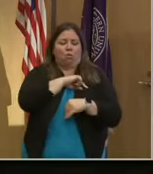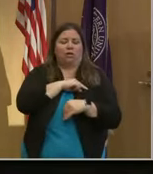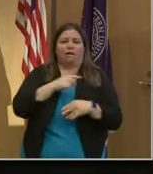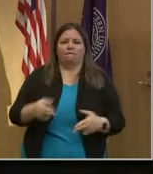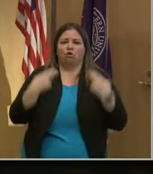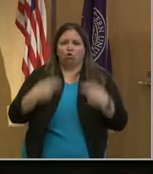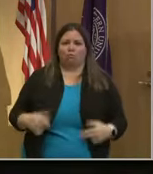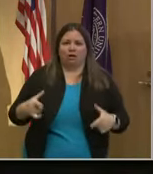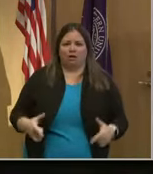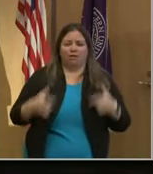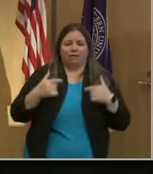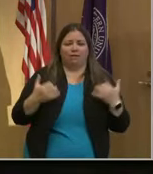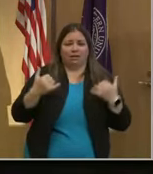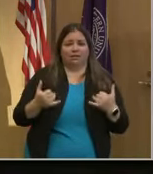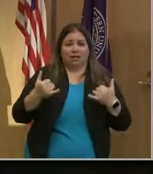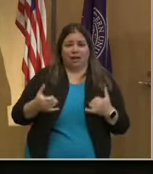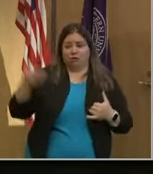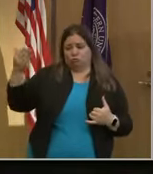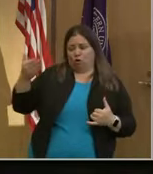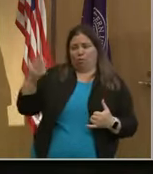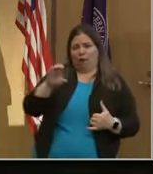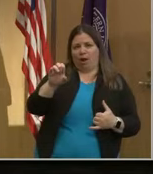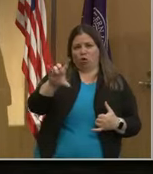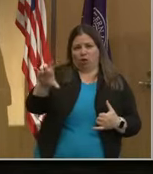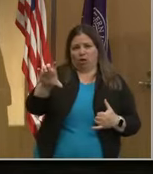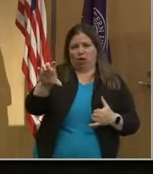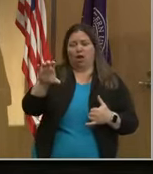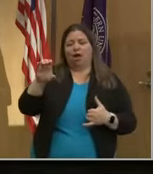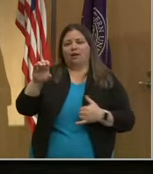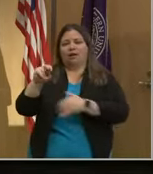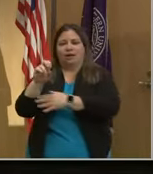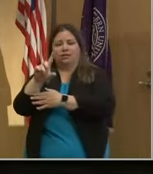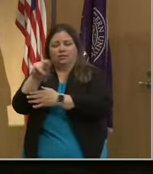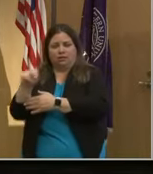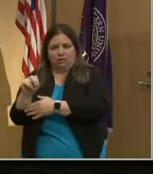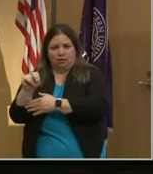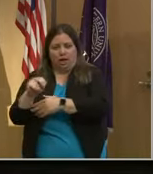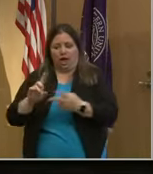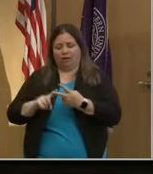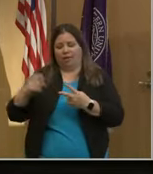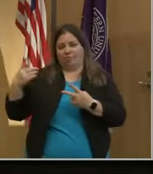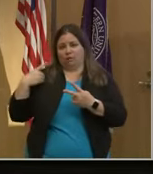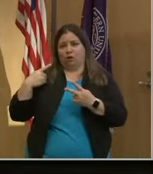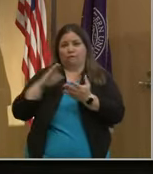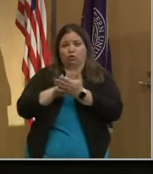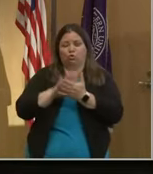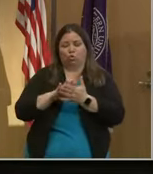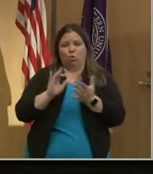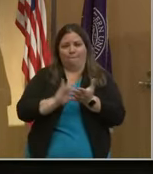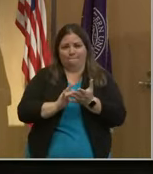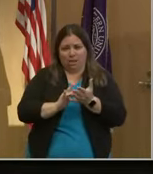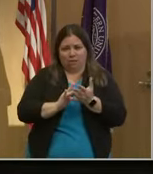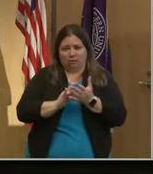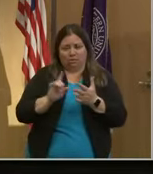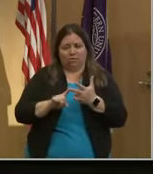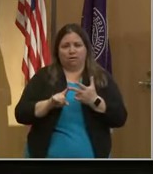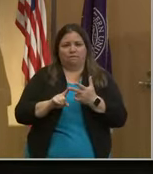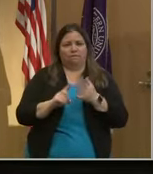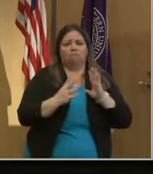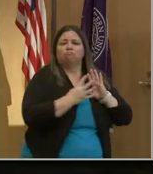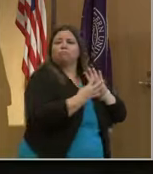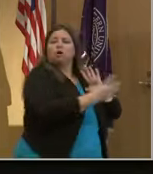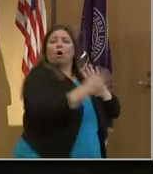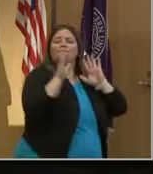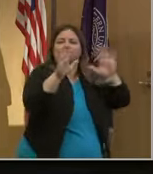Today's event is moderated by Eric Nielsen, the Louis Landsberg Dean of the Feinberg School of Medicine and will feature a fantastic lineup of